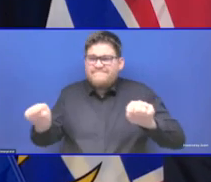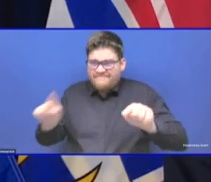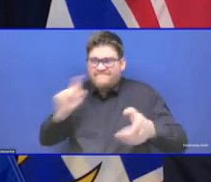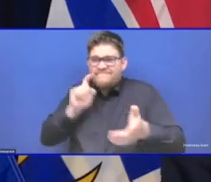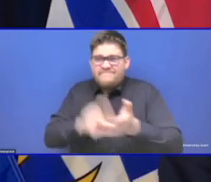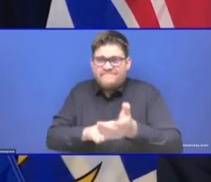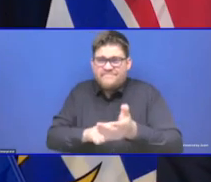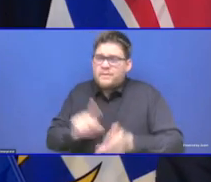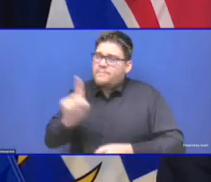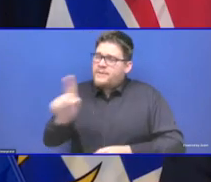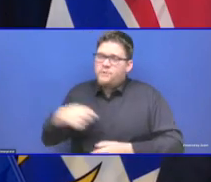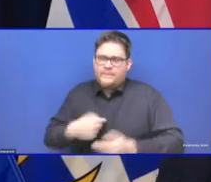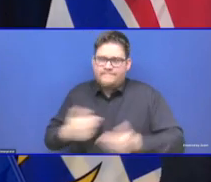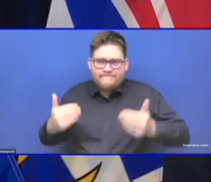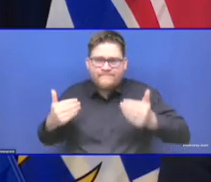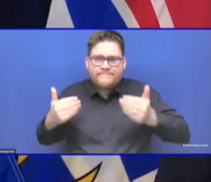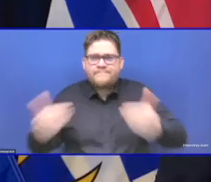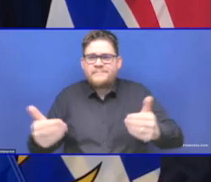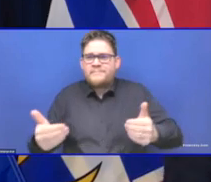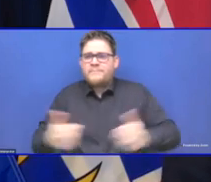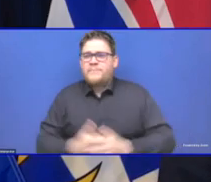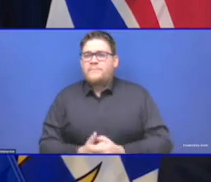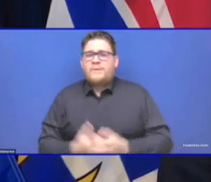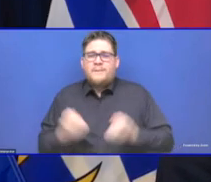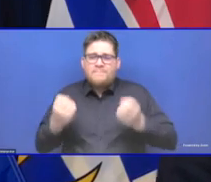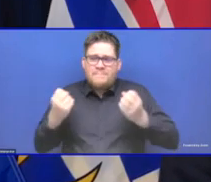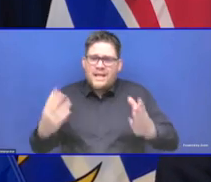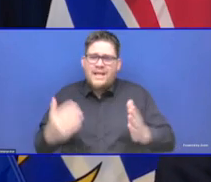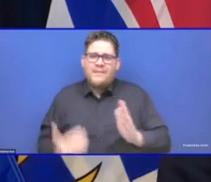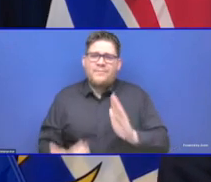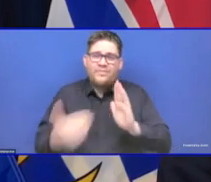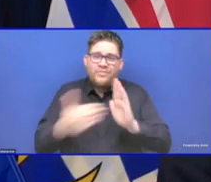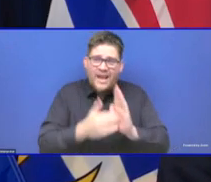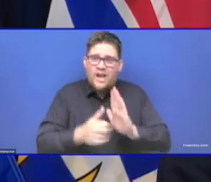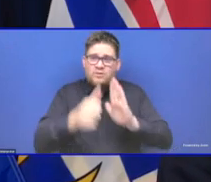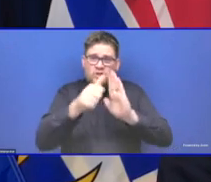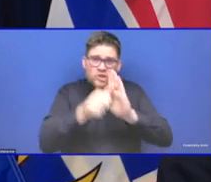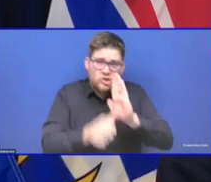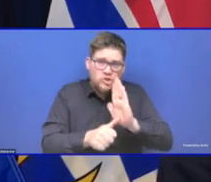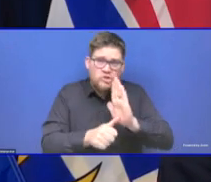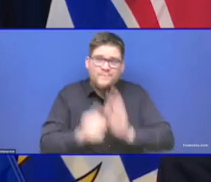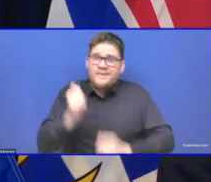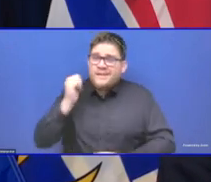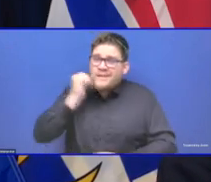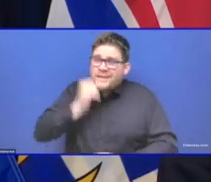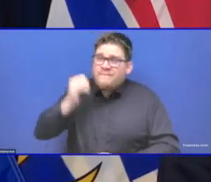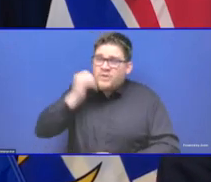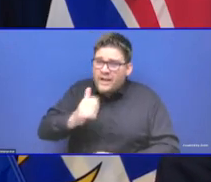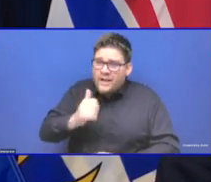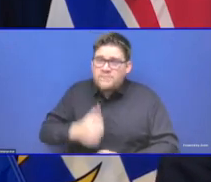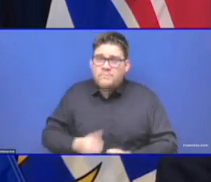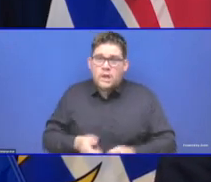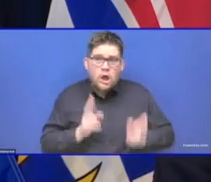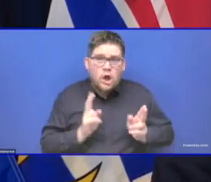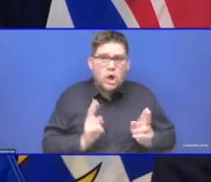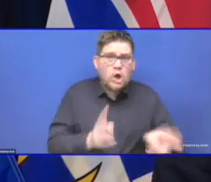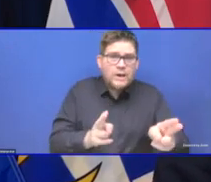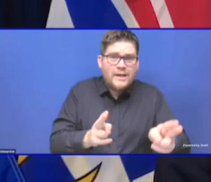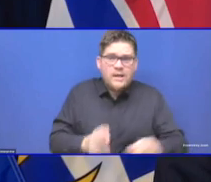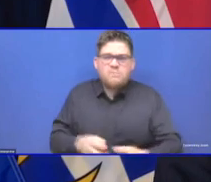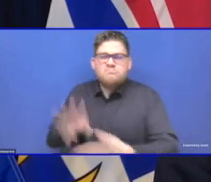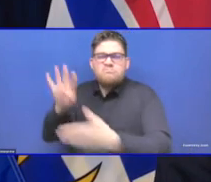and emergency surgeries every day, and all the other services that the health care system provides. So it's not easy, but